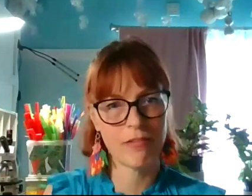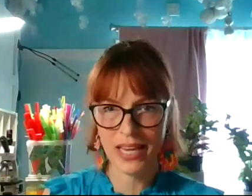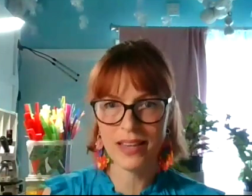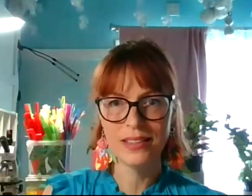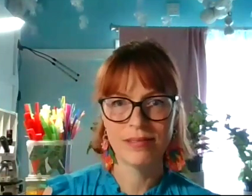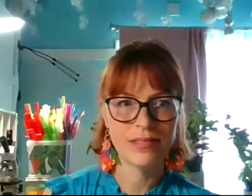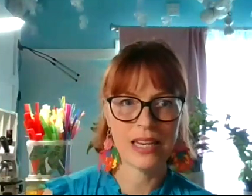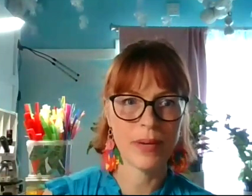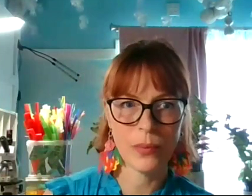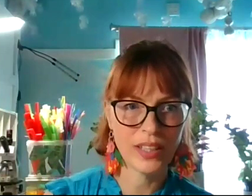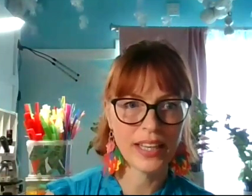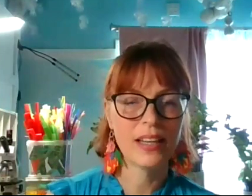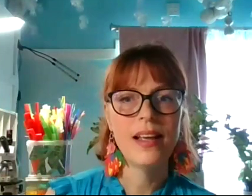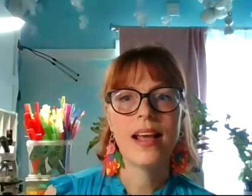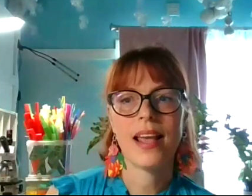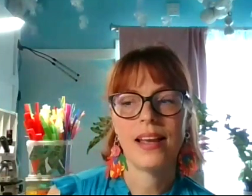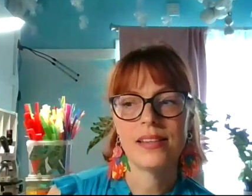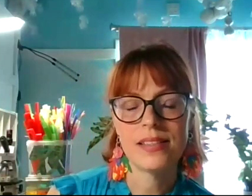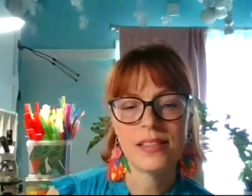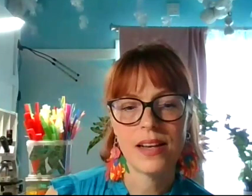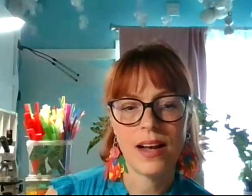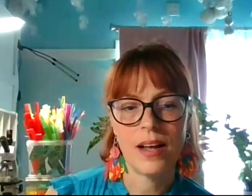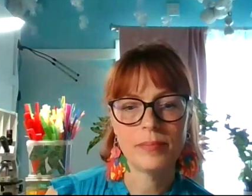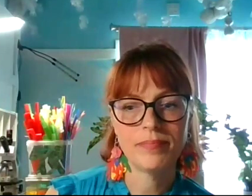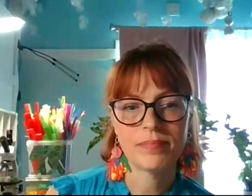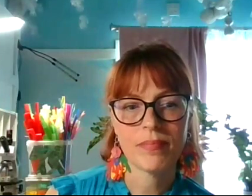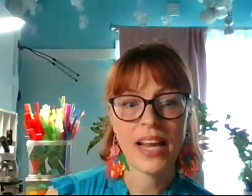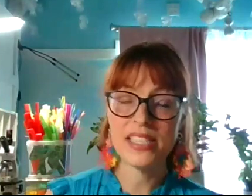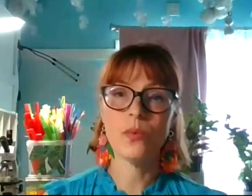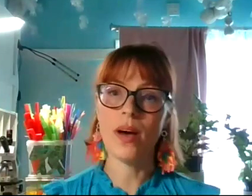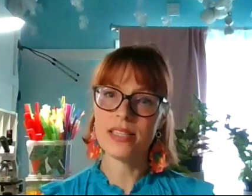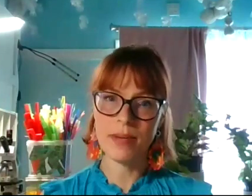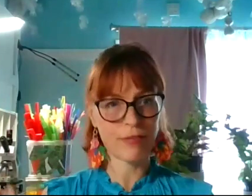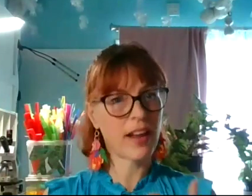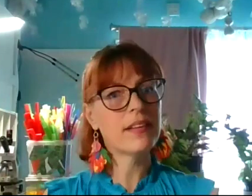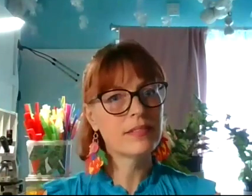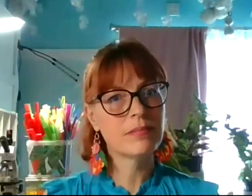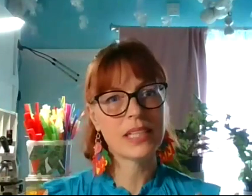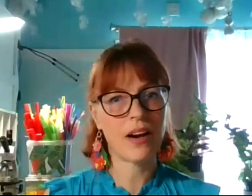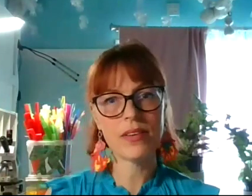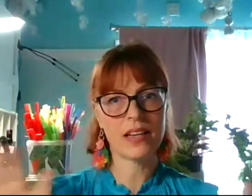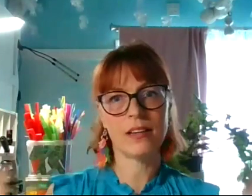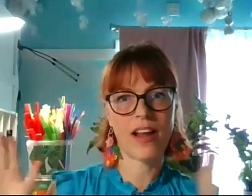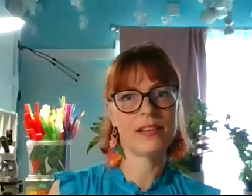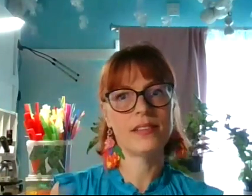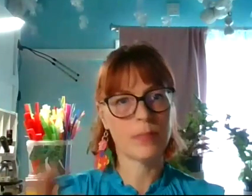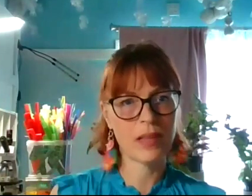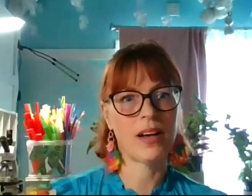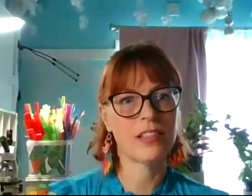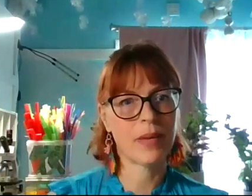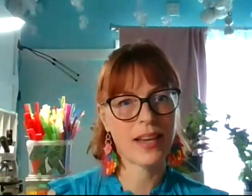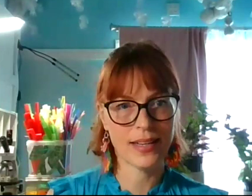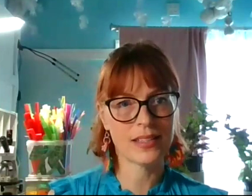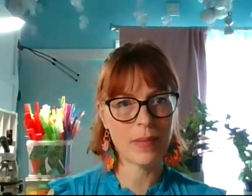come be the boss of me. Is anybody willing? And, um, and I didn't want it to be a friend because I don't need a friend